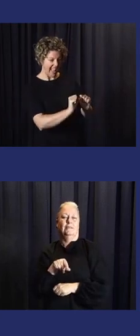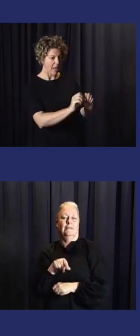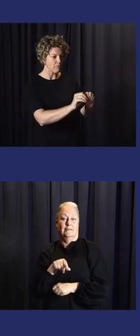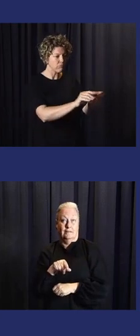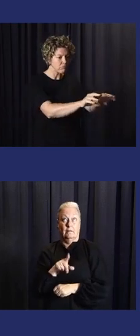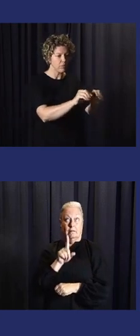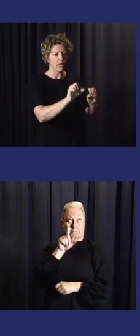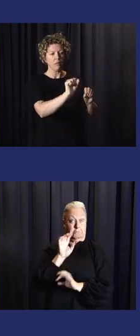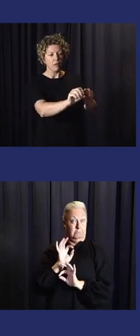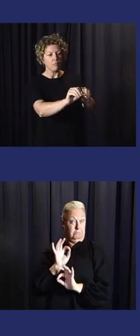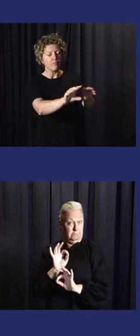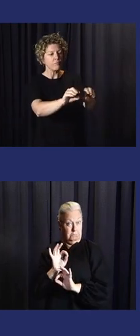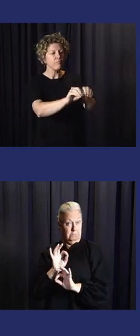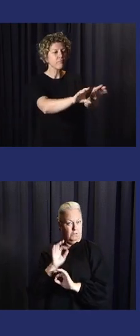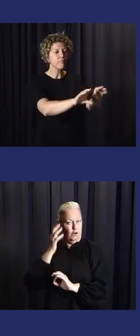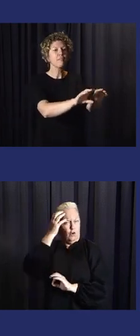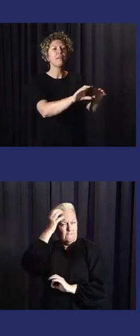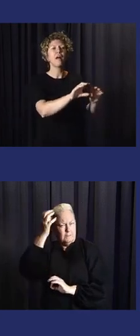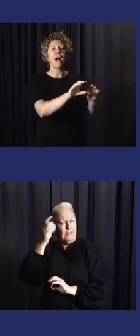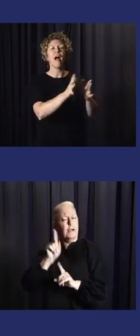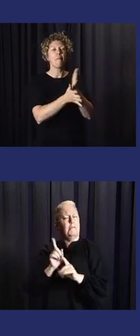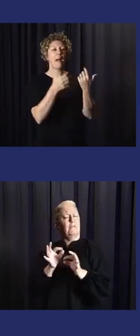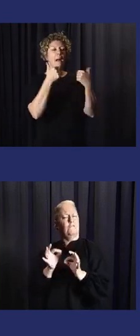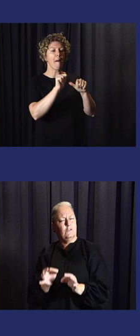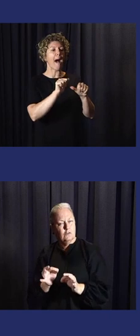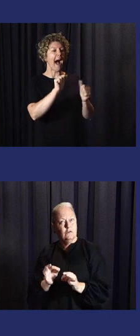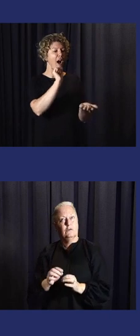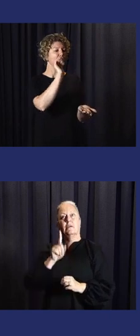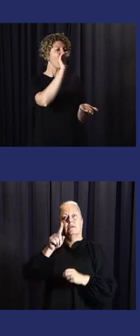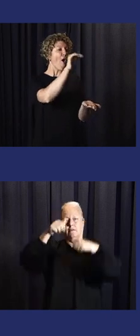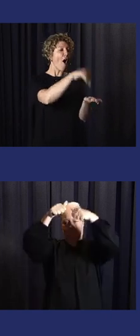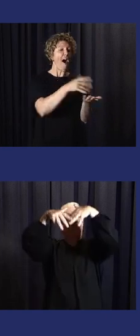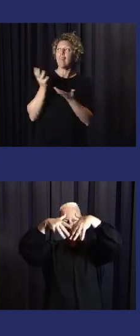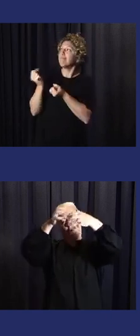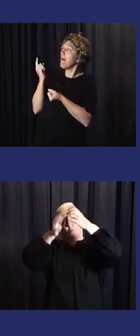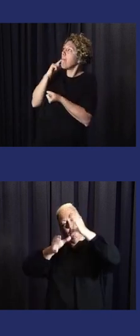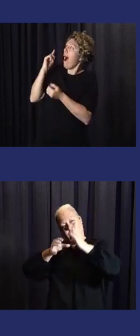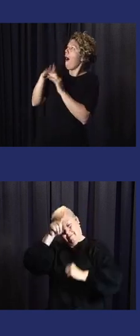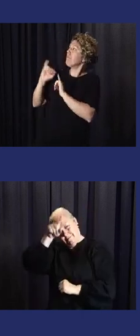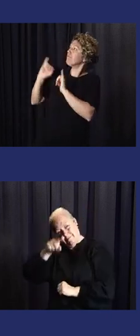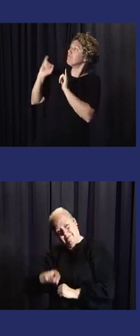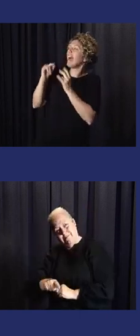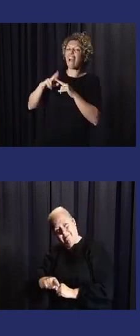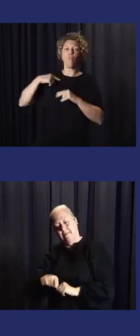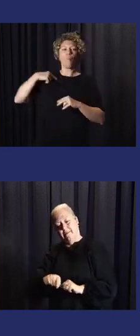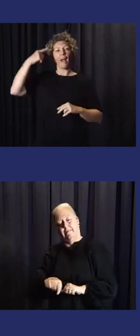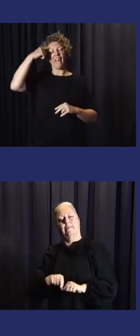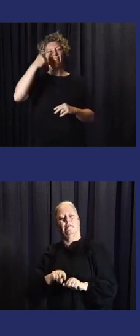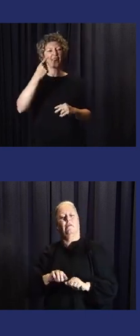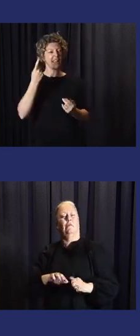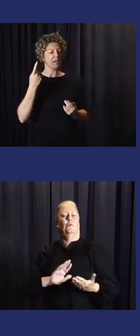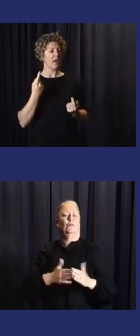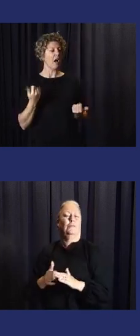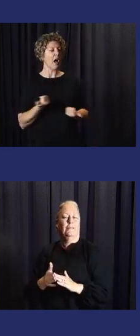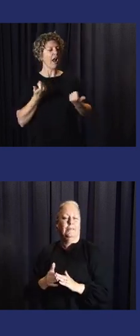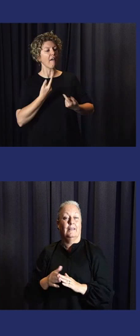mayors in the various districts. Because once you've got the top-down approach, this needs to be done, this needs to be communicated, then the message should